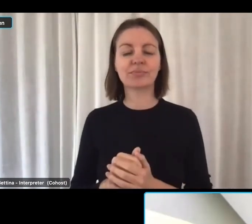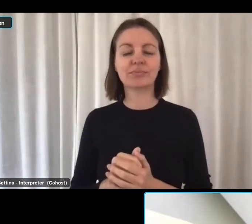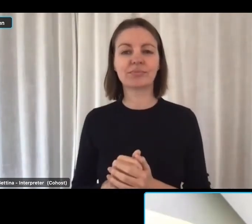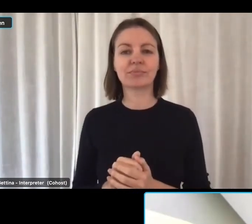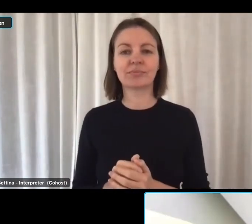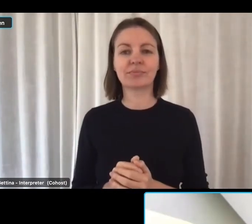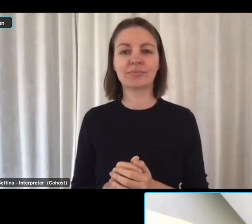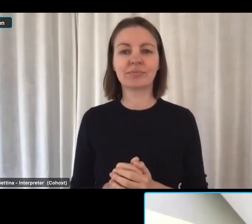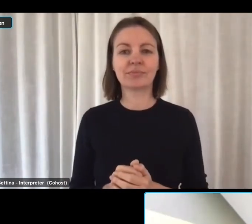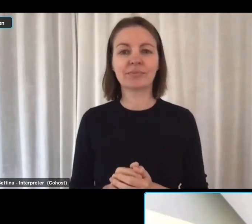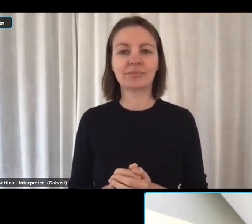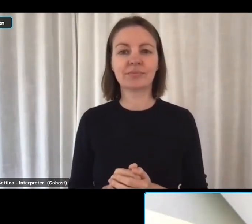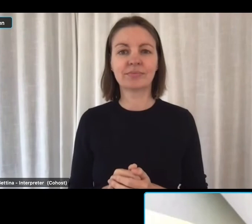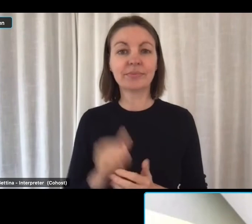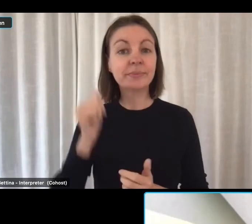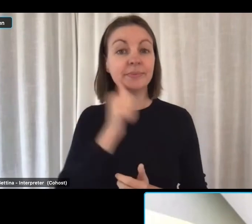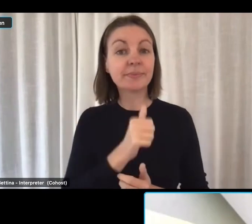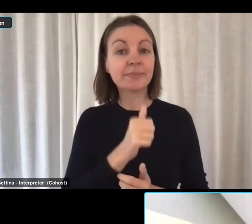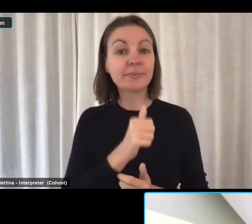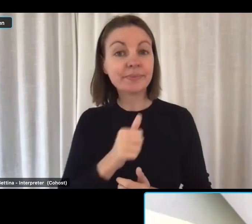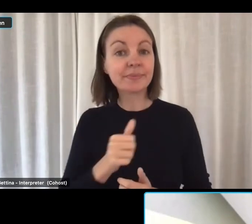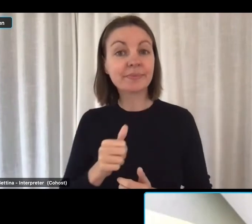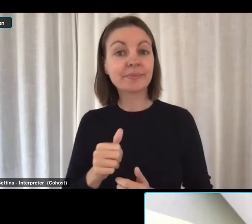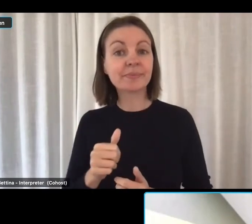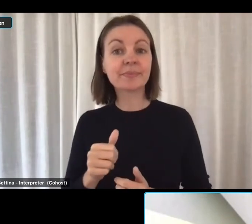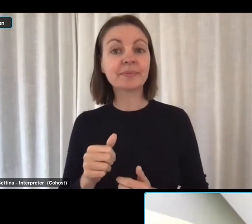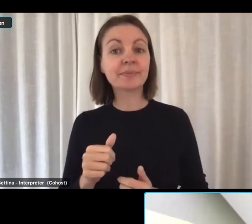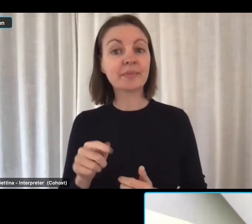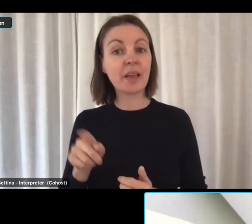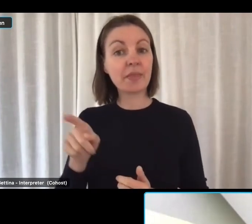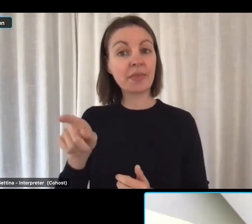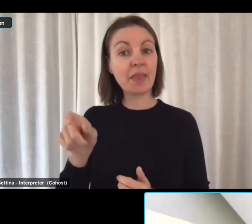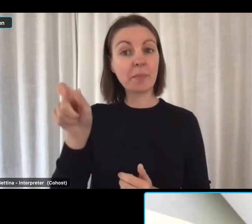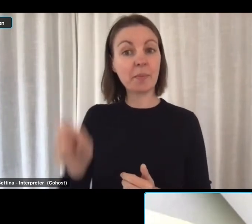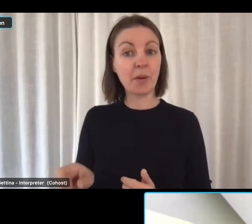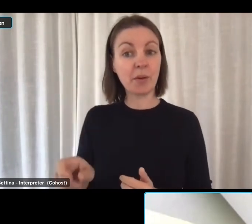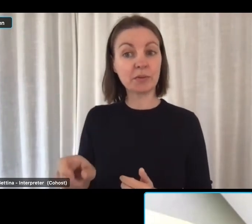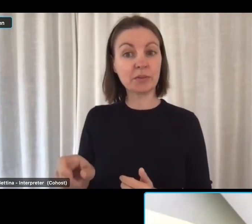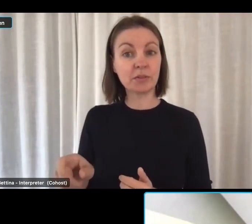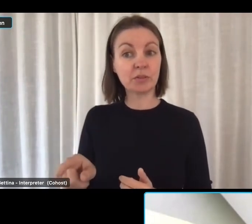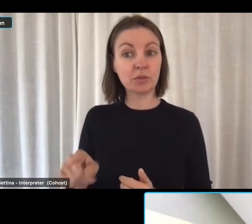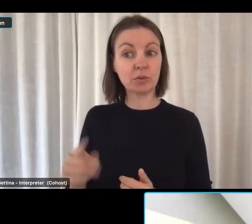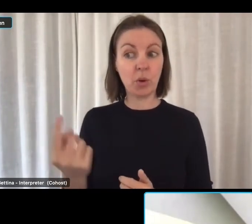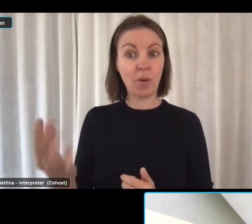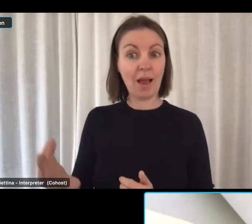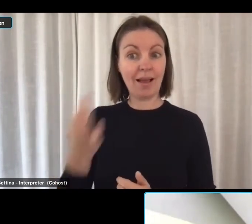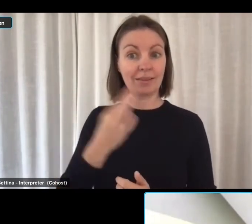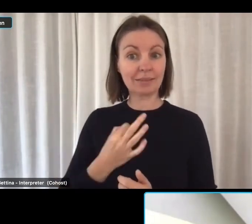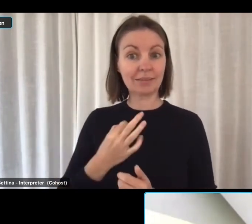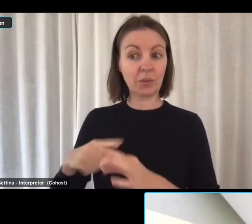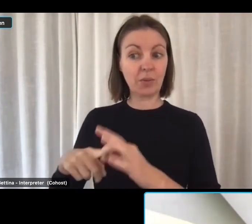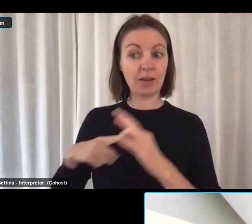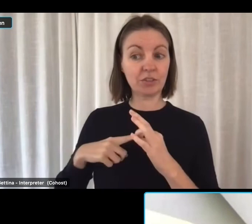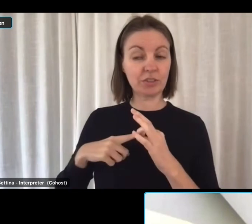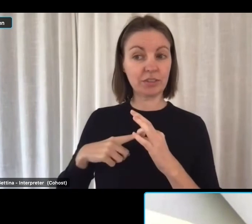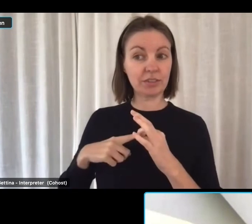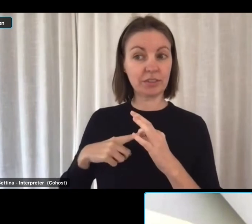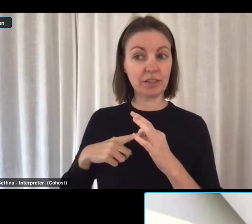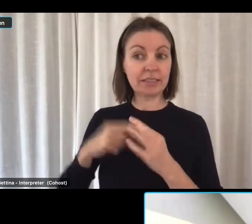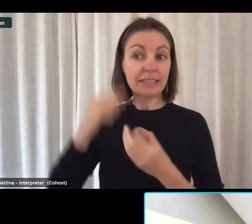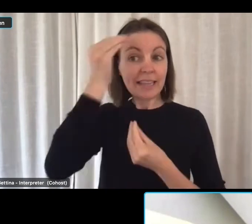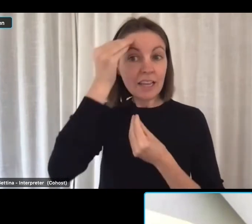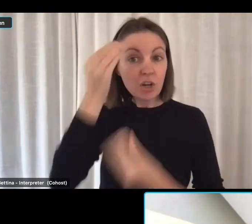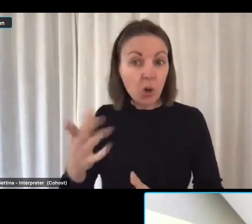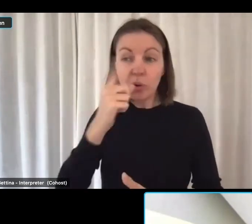this instance, if you're if the person who asked this question in this instance, you can also